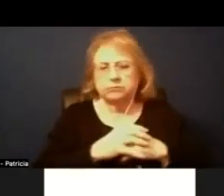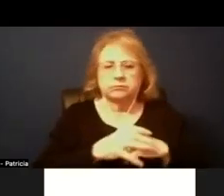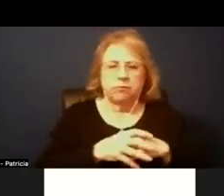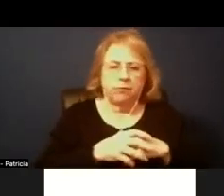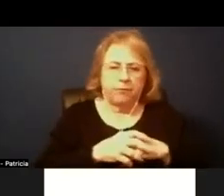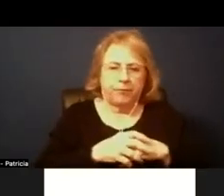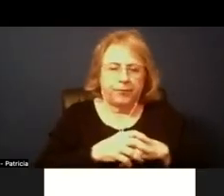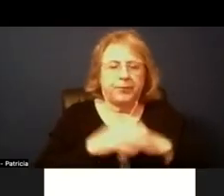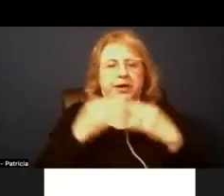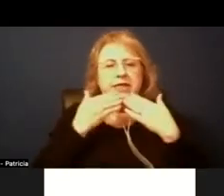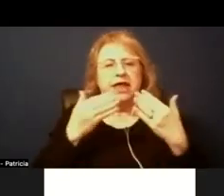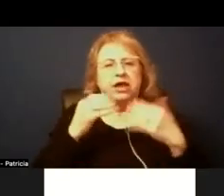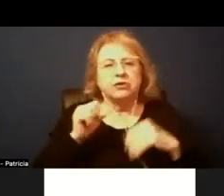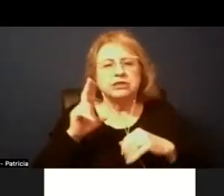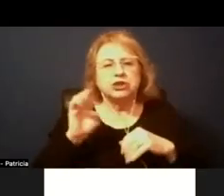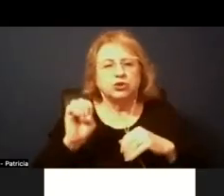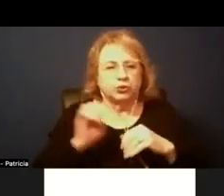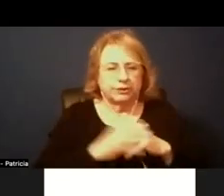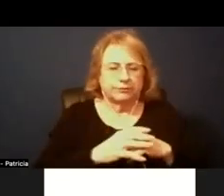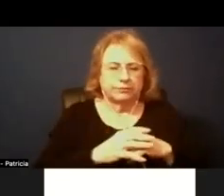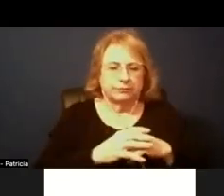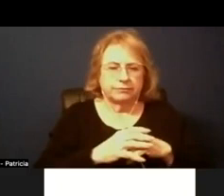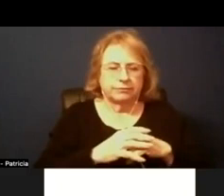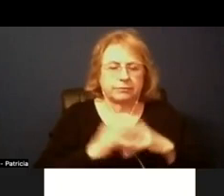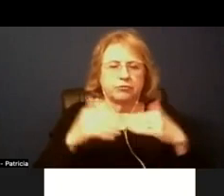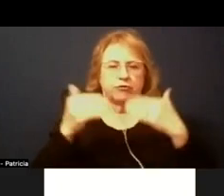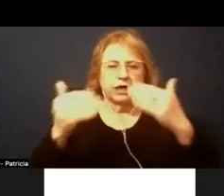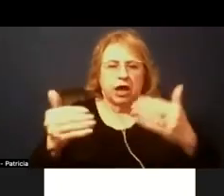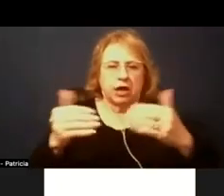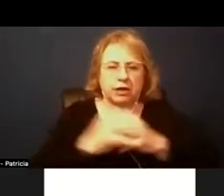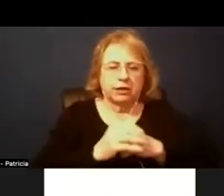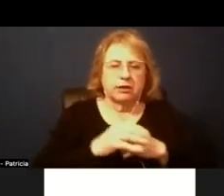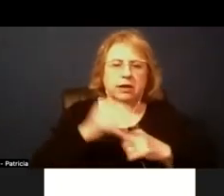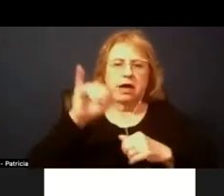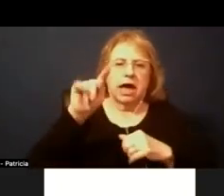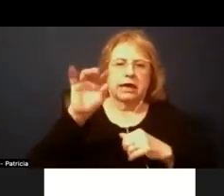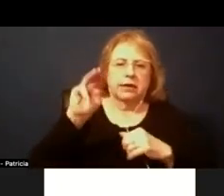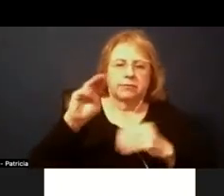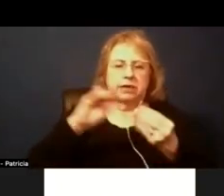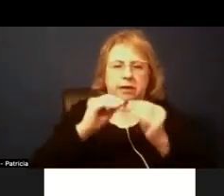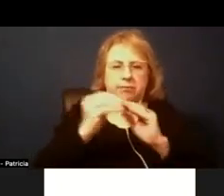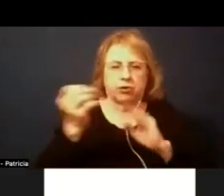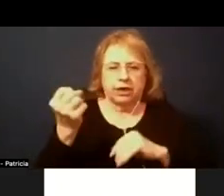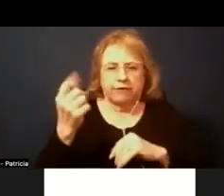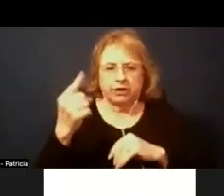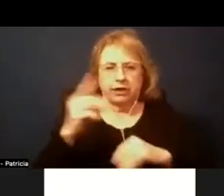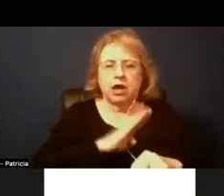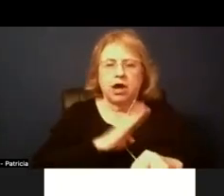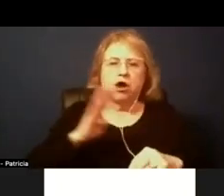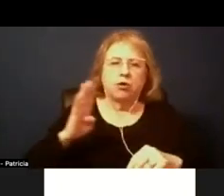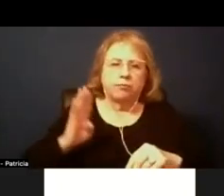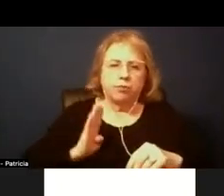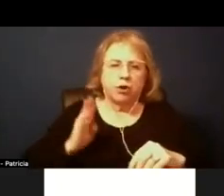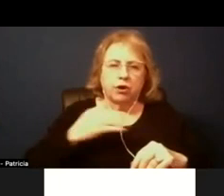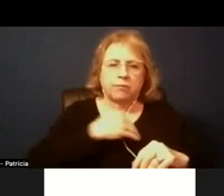thank you so we can move on to item 11 board member statements and requests for future agenda item